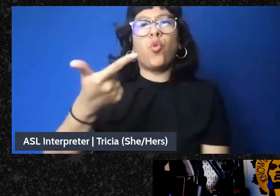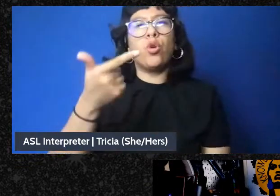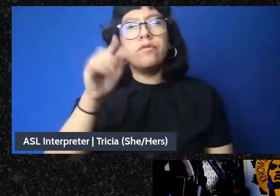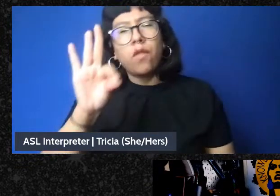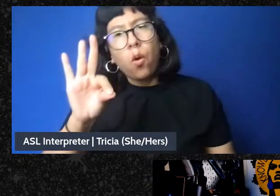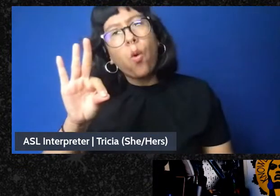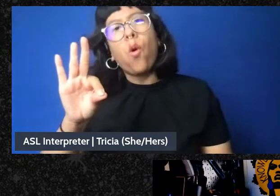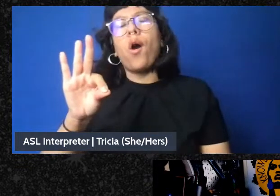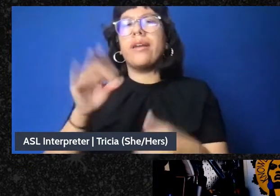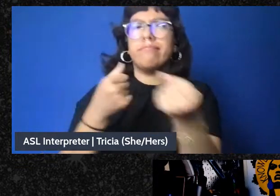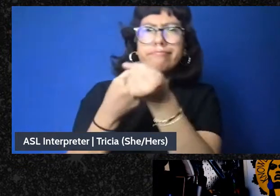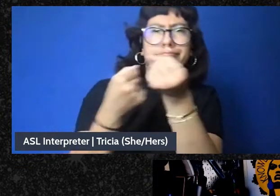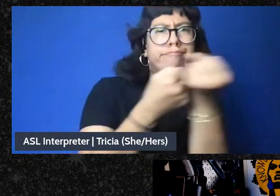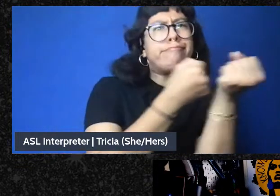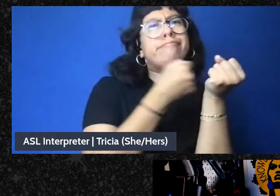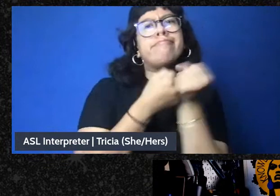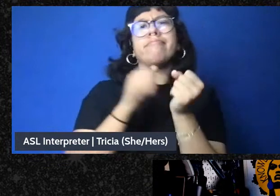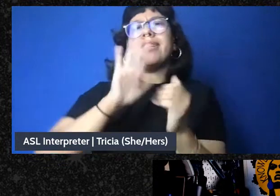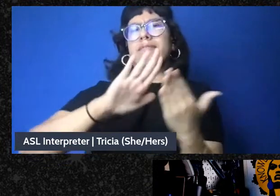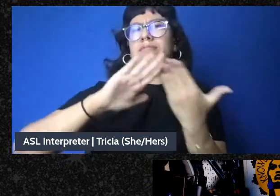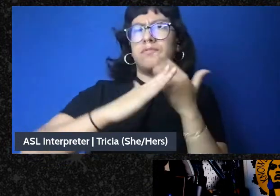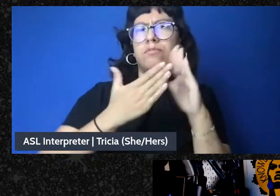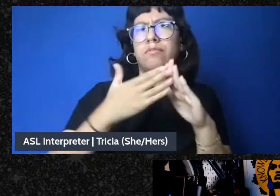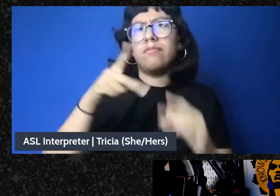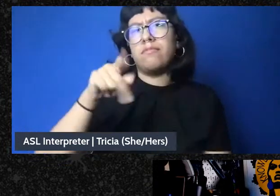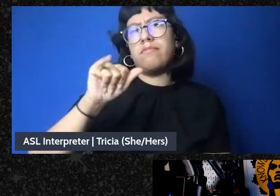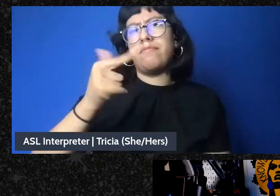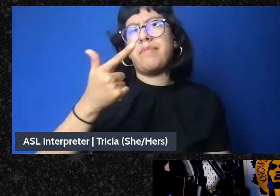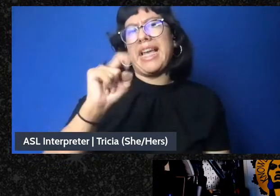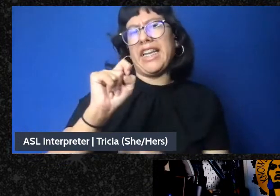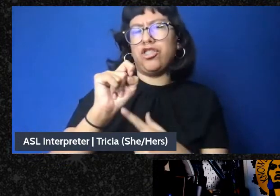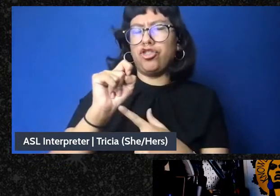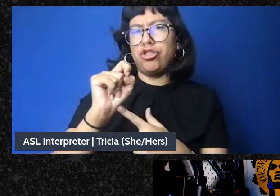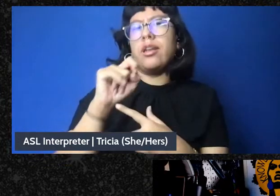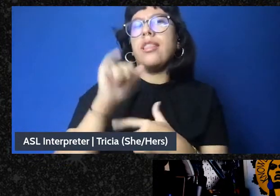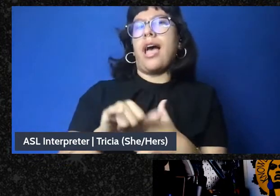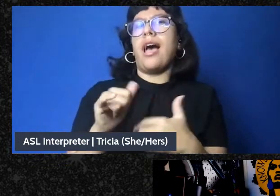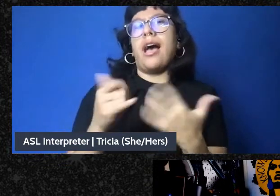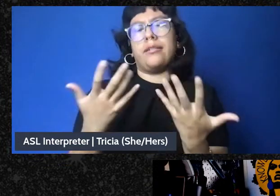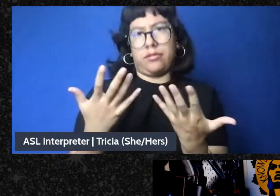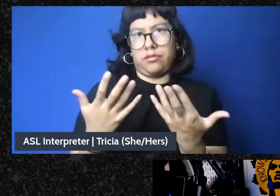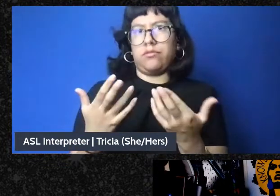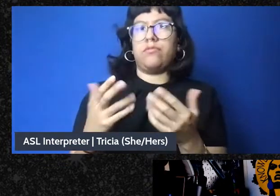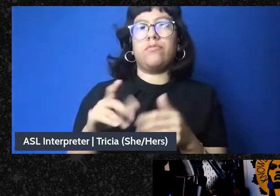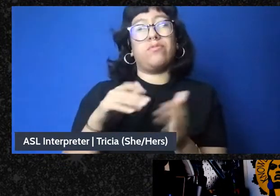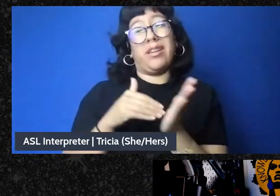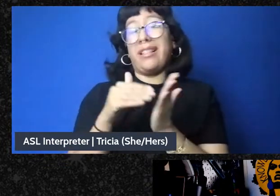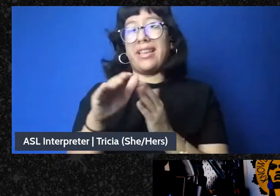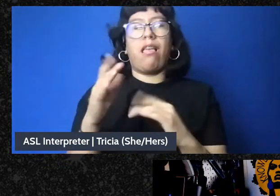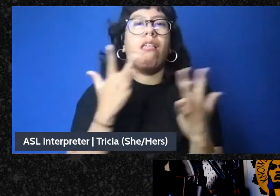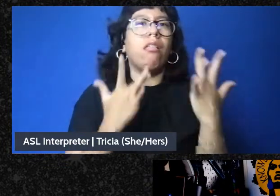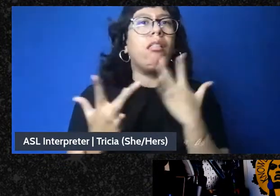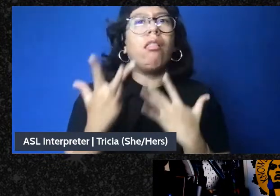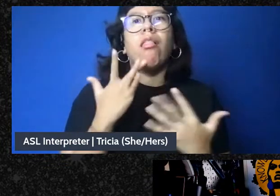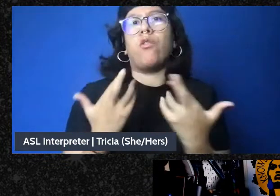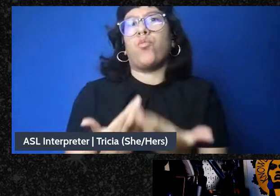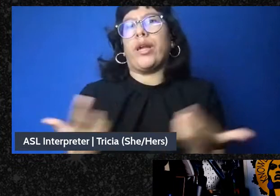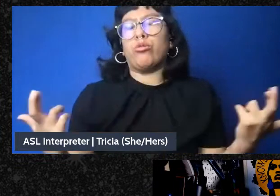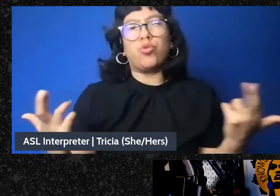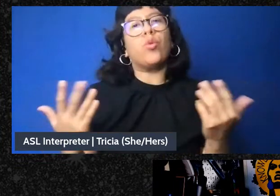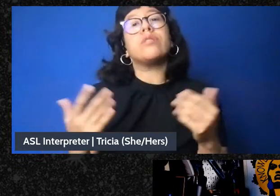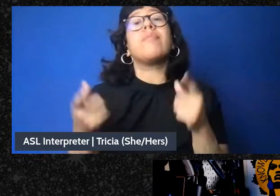in a very small town of Page, which is essentially a resource, you know, extractive-based town. And the FBI